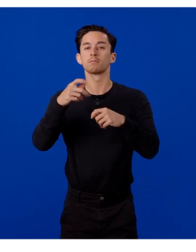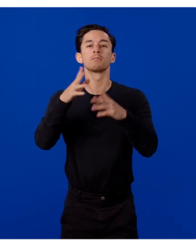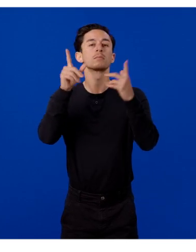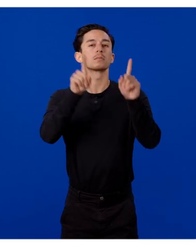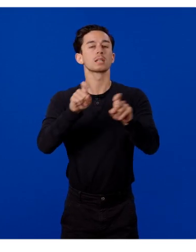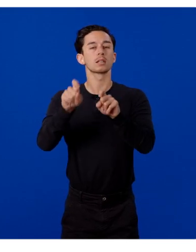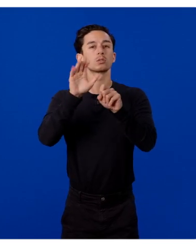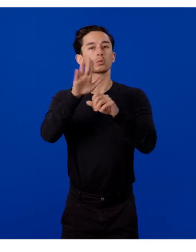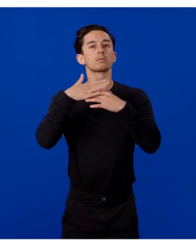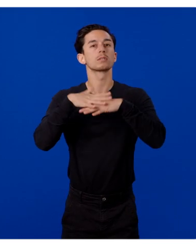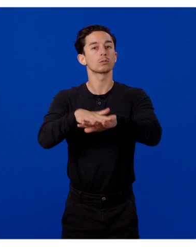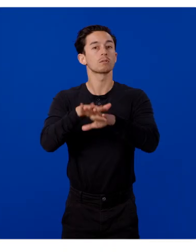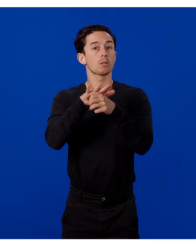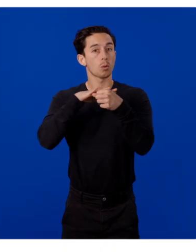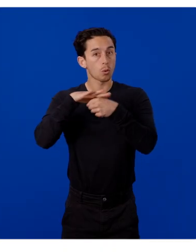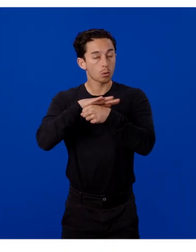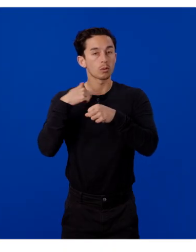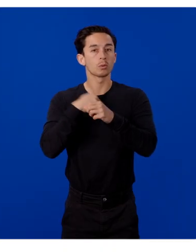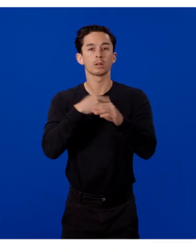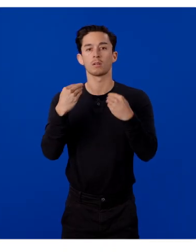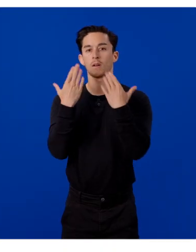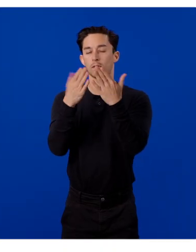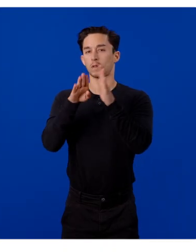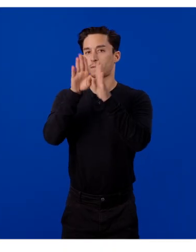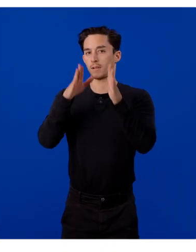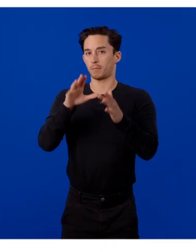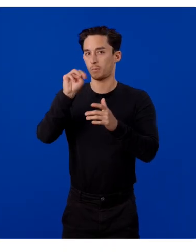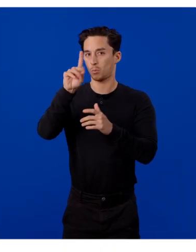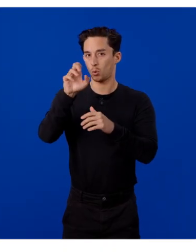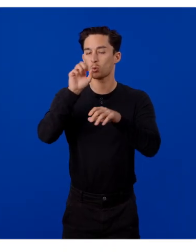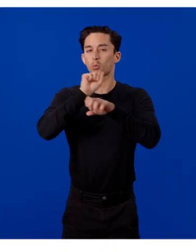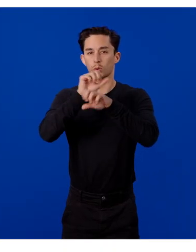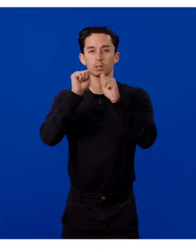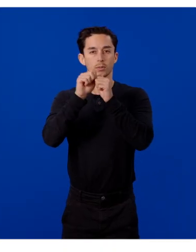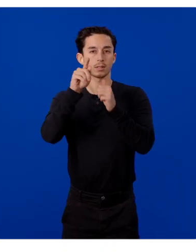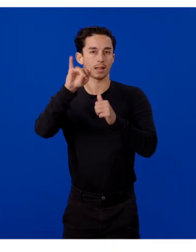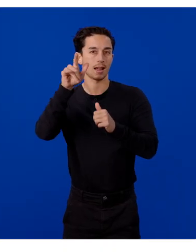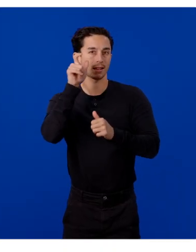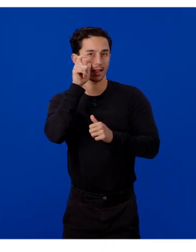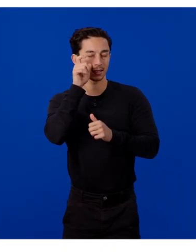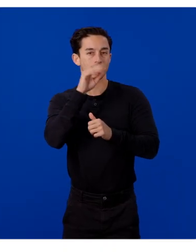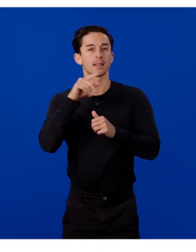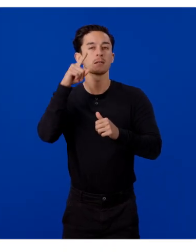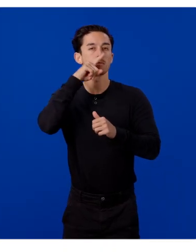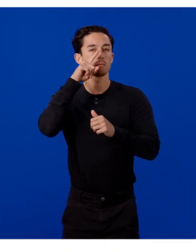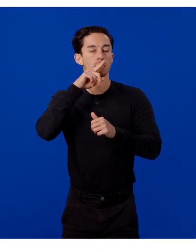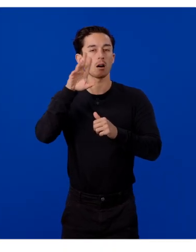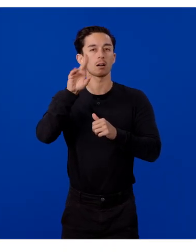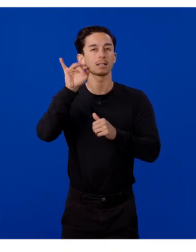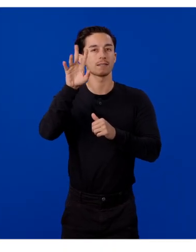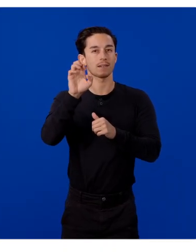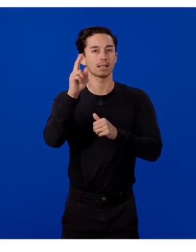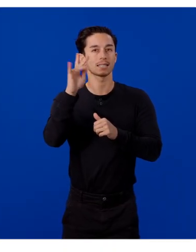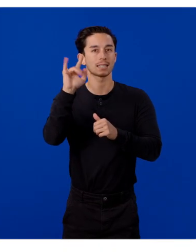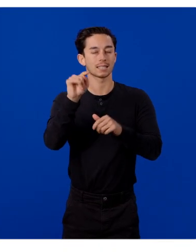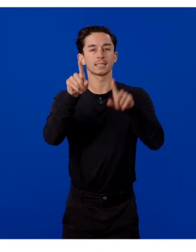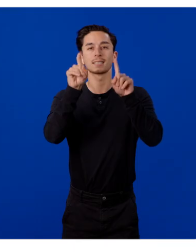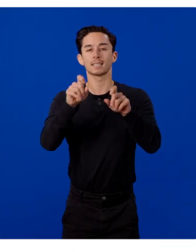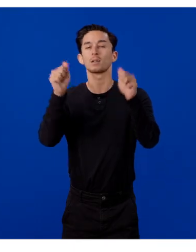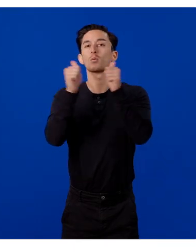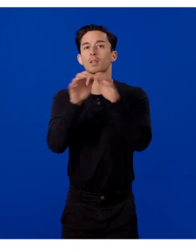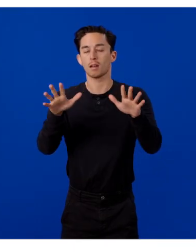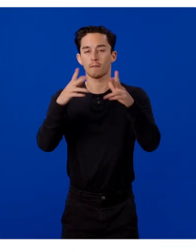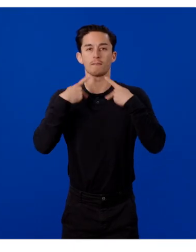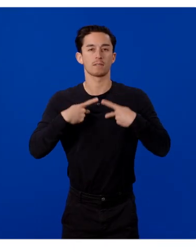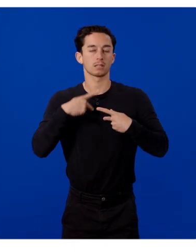integration locally, we offer developer mode that works with AI classes, as well as a mock device kit for testing without a physical device.